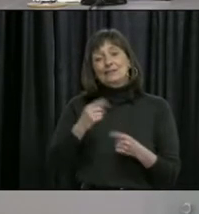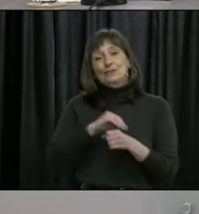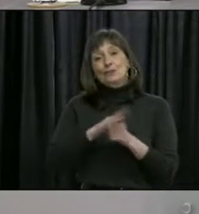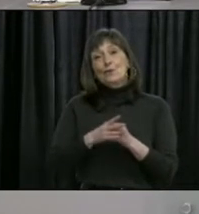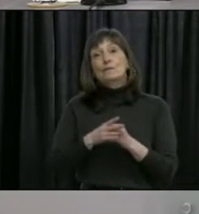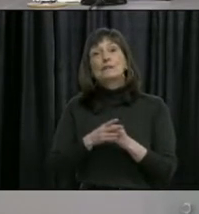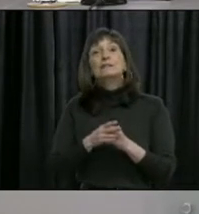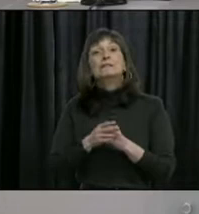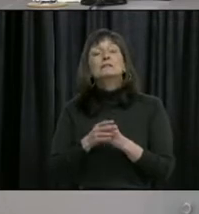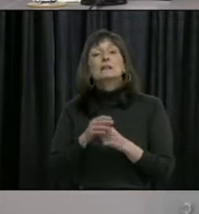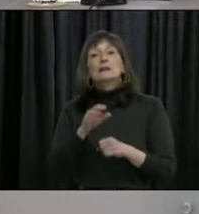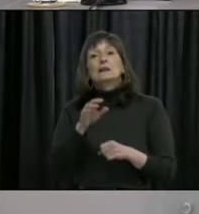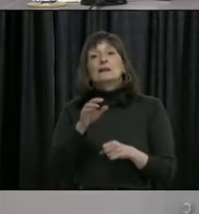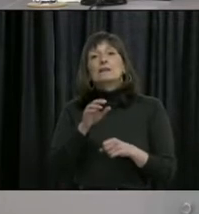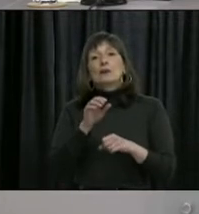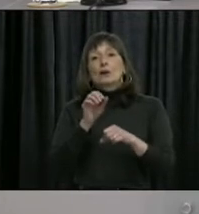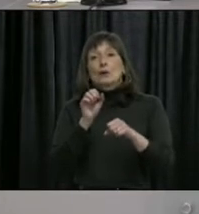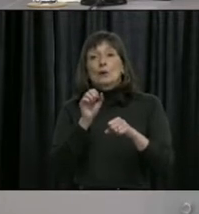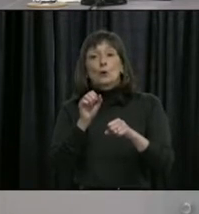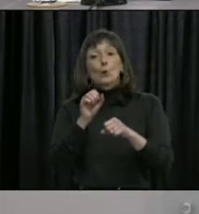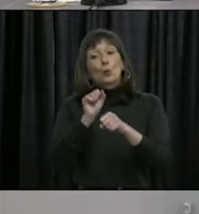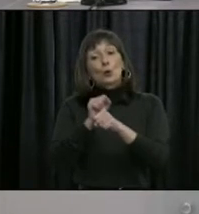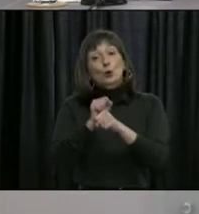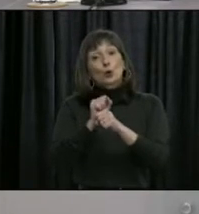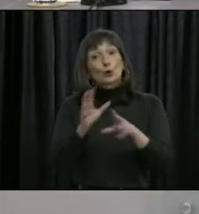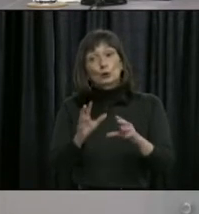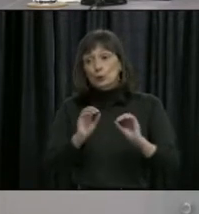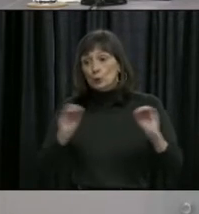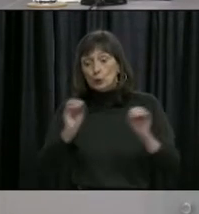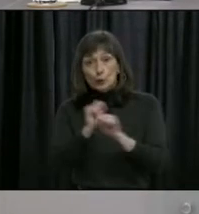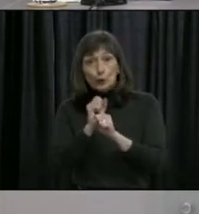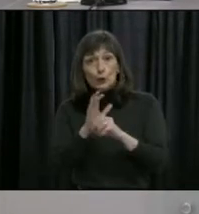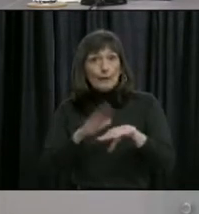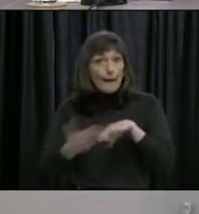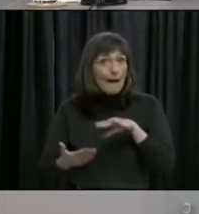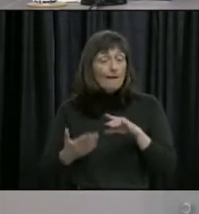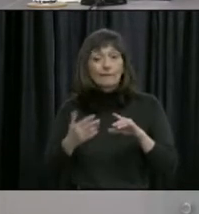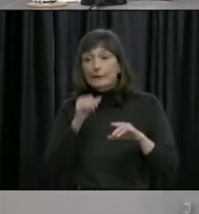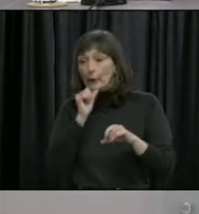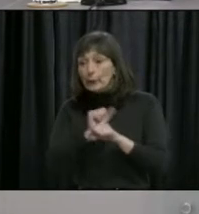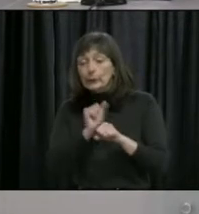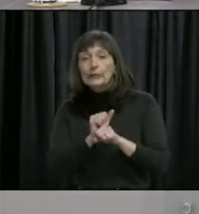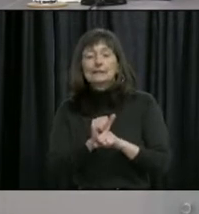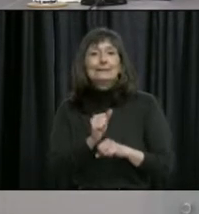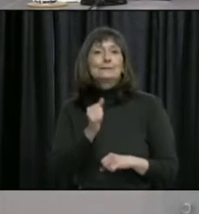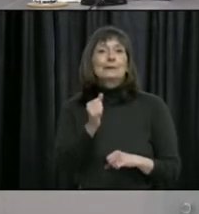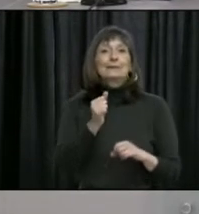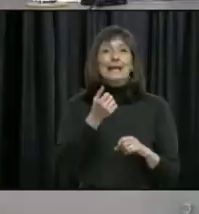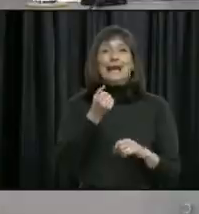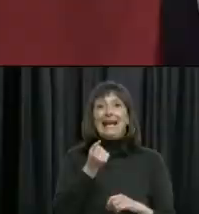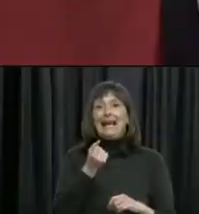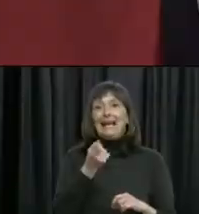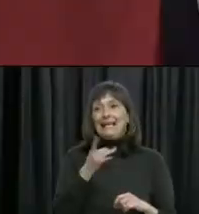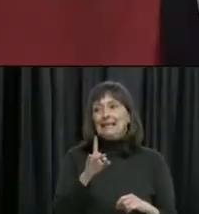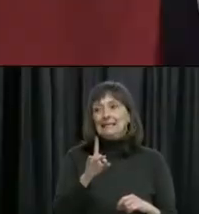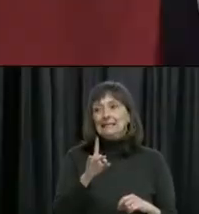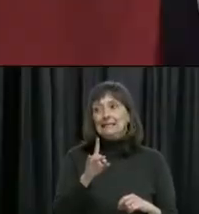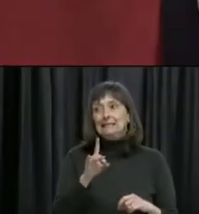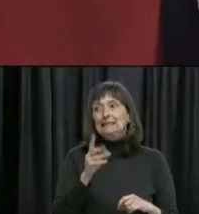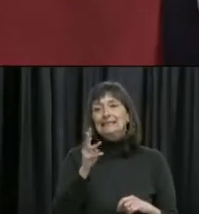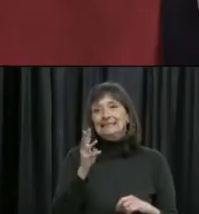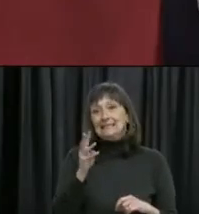what the province is doing or planning to do to help with job recovery. With our province, we're working very closely with the federal government. We have a,